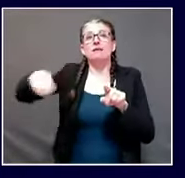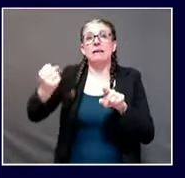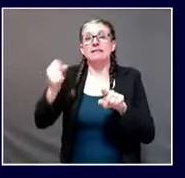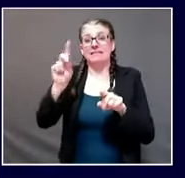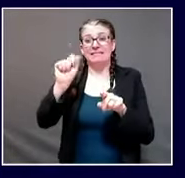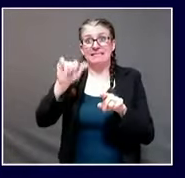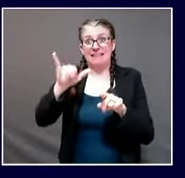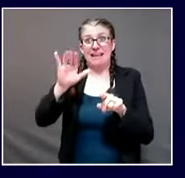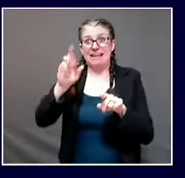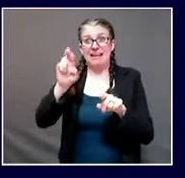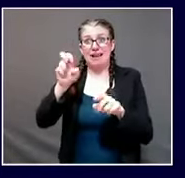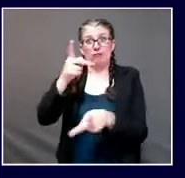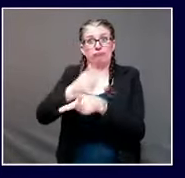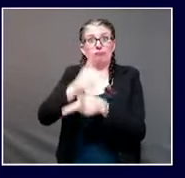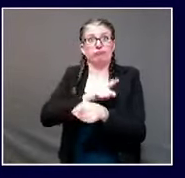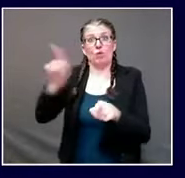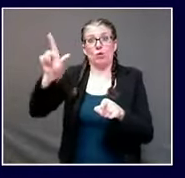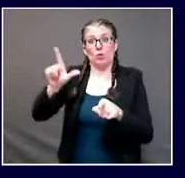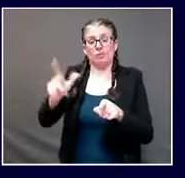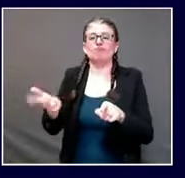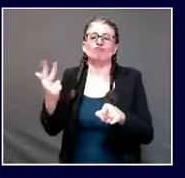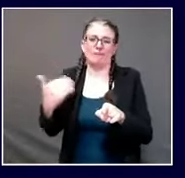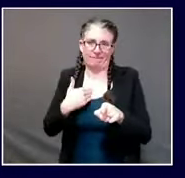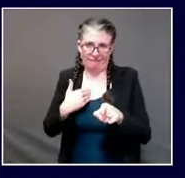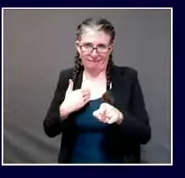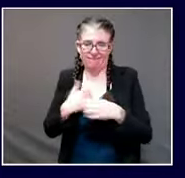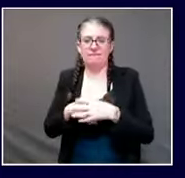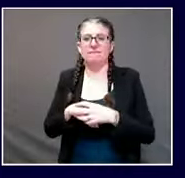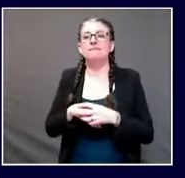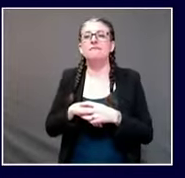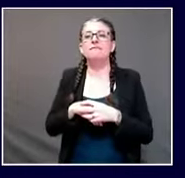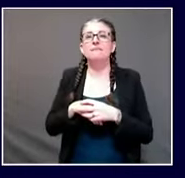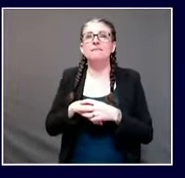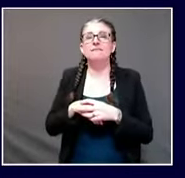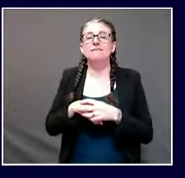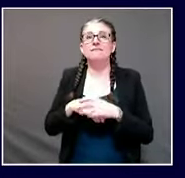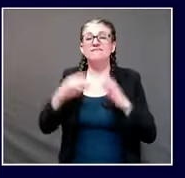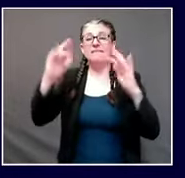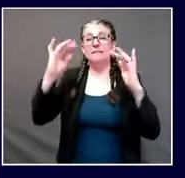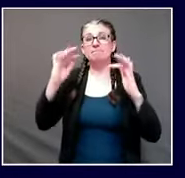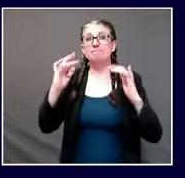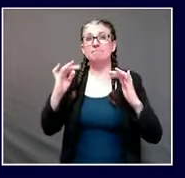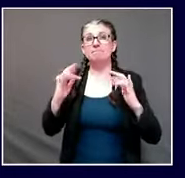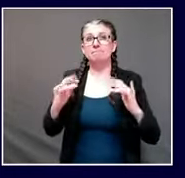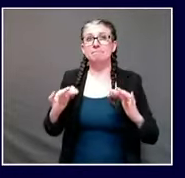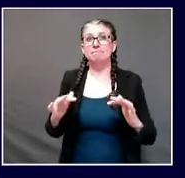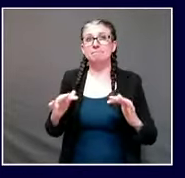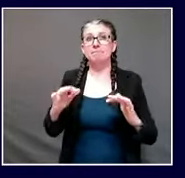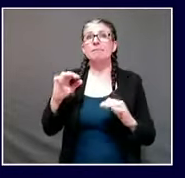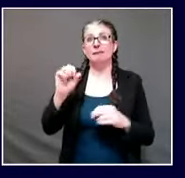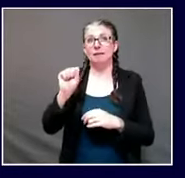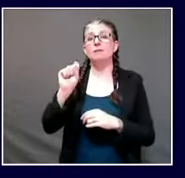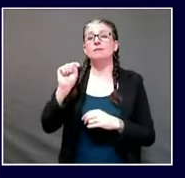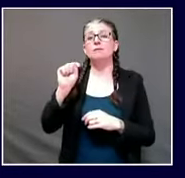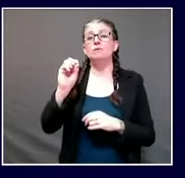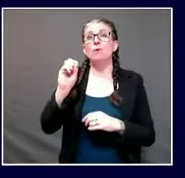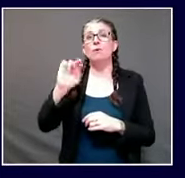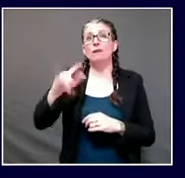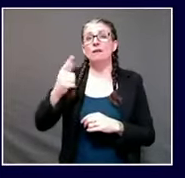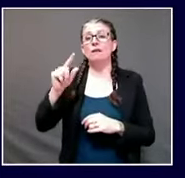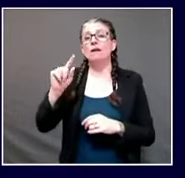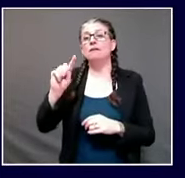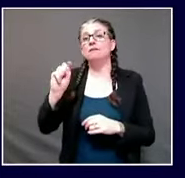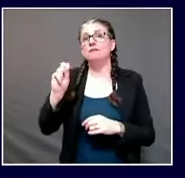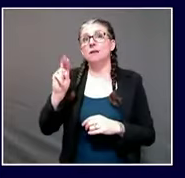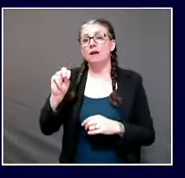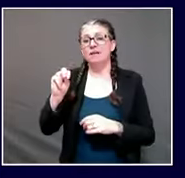Island Nursing Home in Stonington on Deer Isle, five cases. At Somerset Primary Care in Skowhegan,